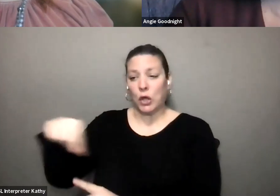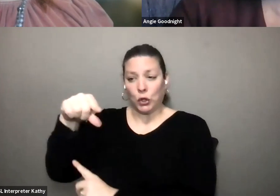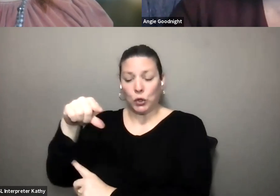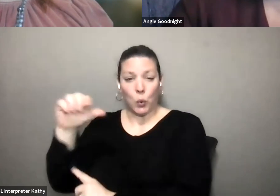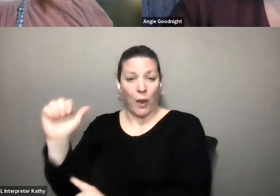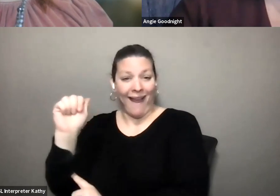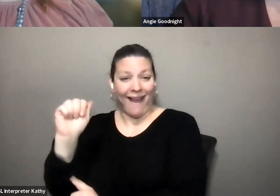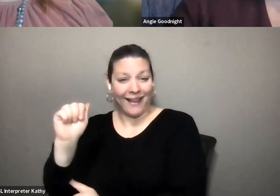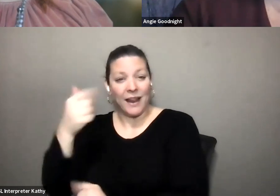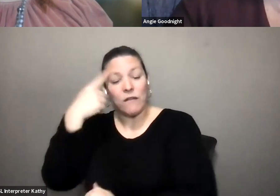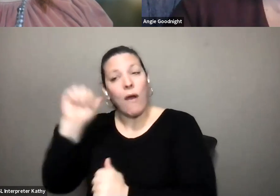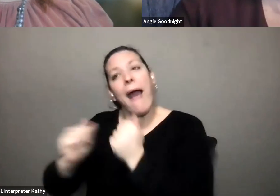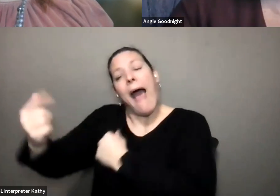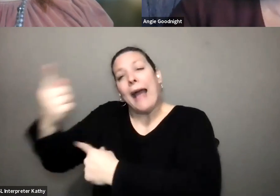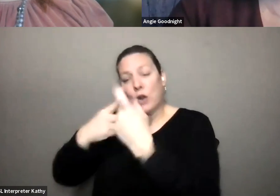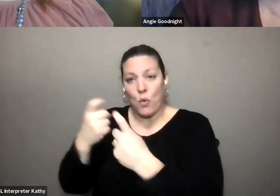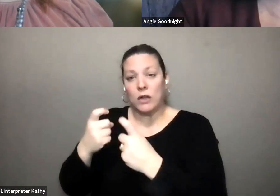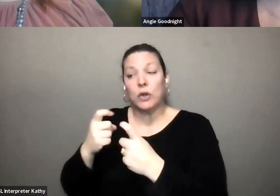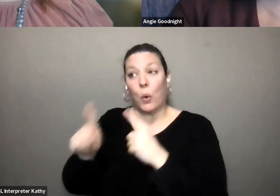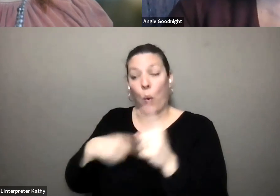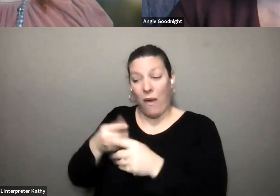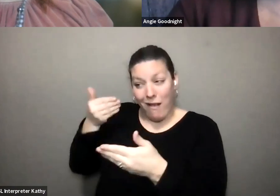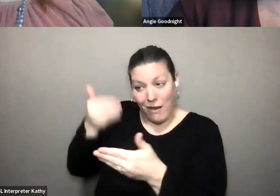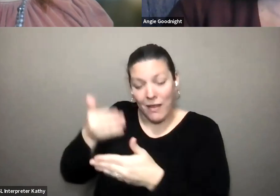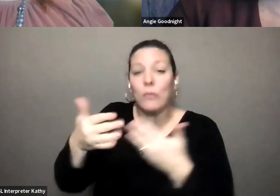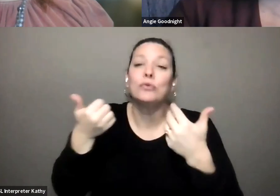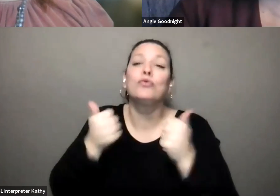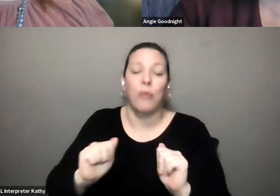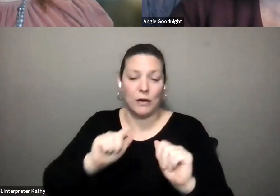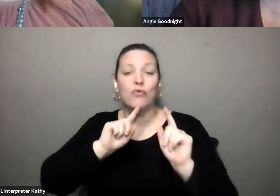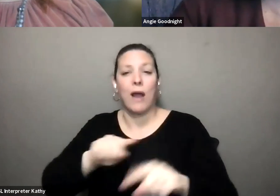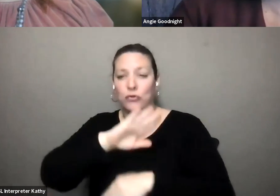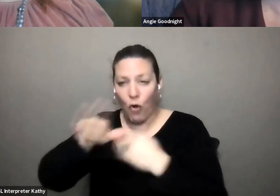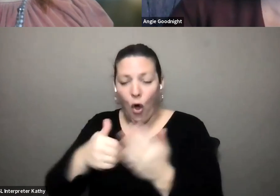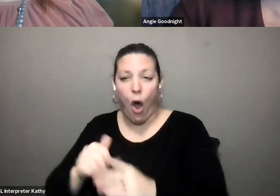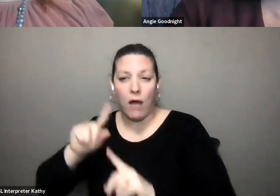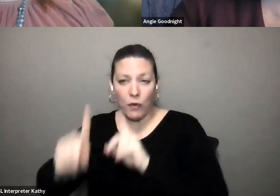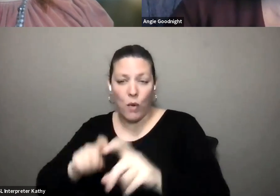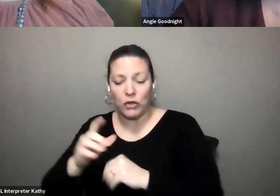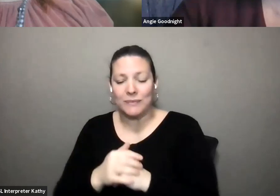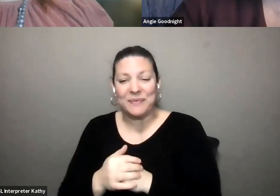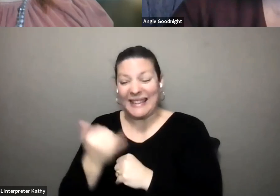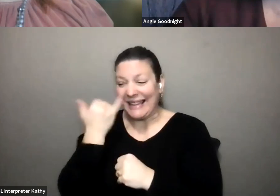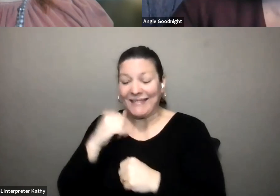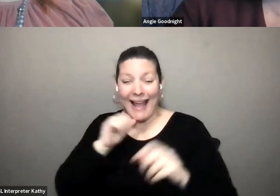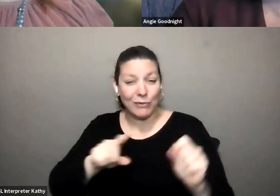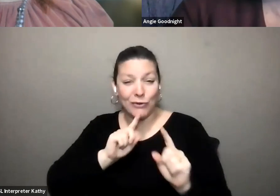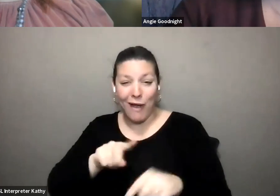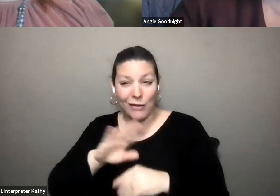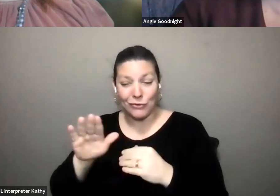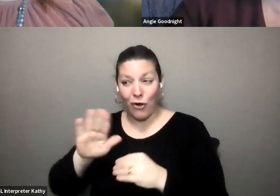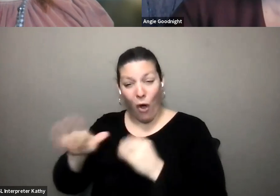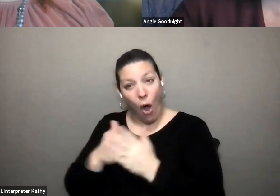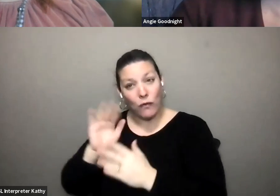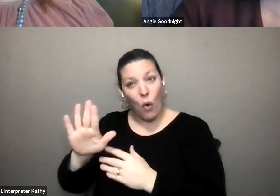questions and at the end we will try to get to everybody's uh questions if we're unable to if as long as you use the q a